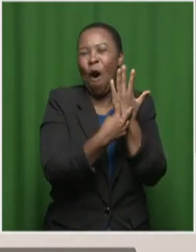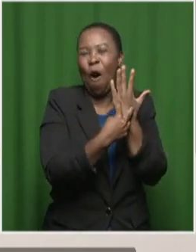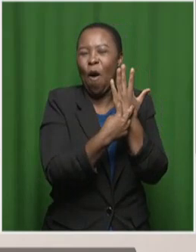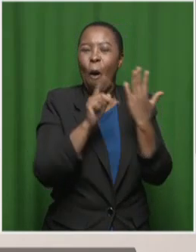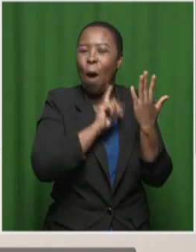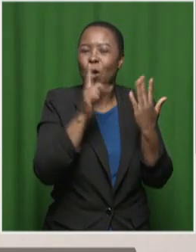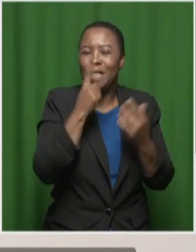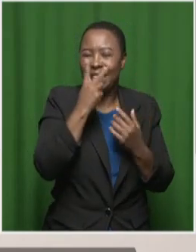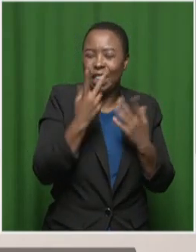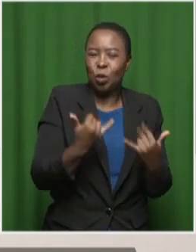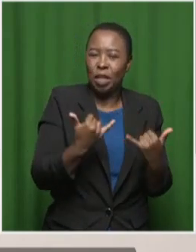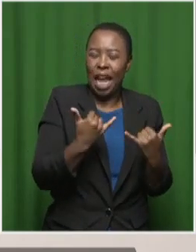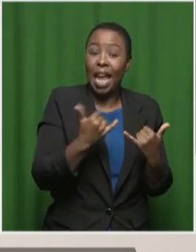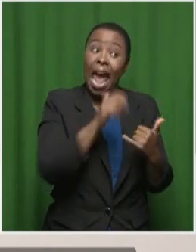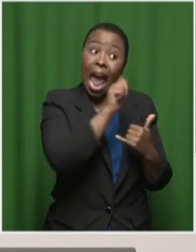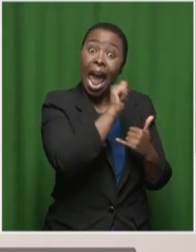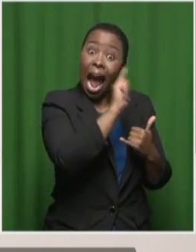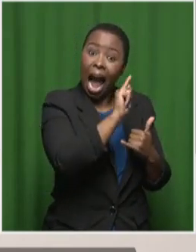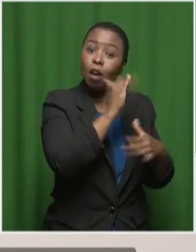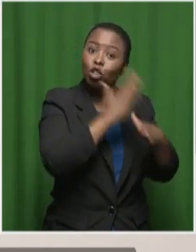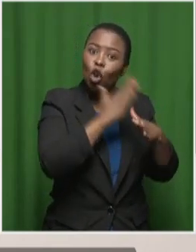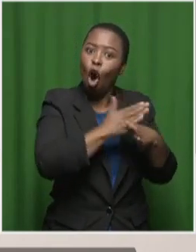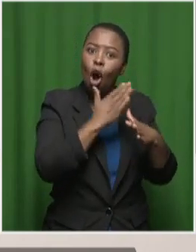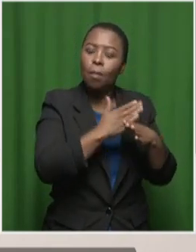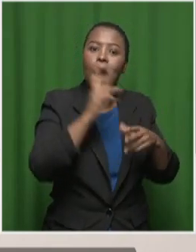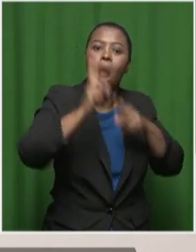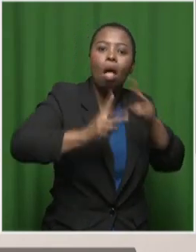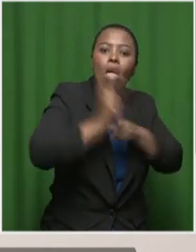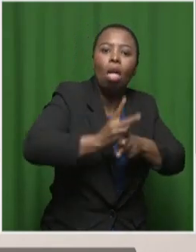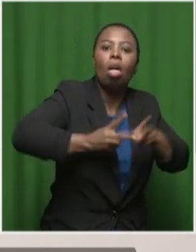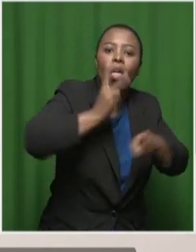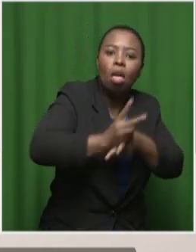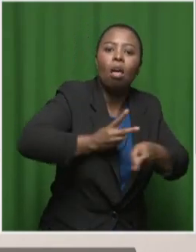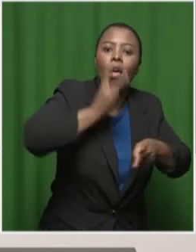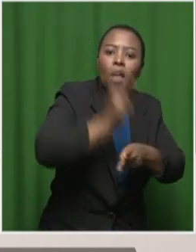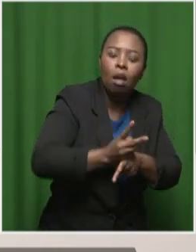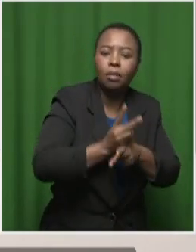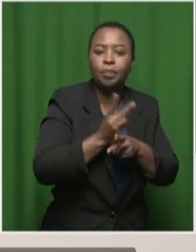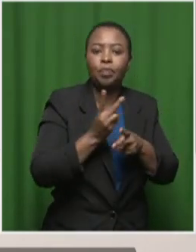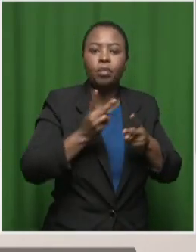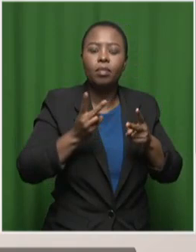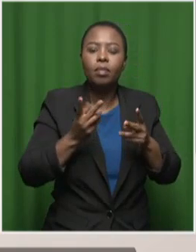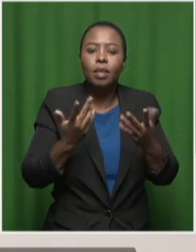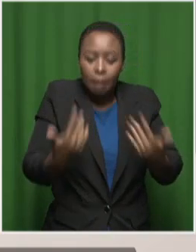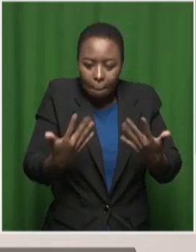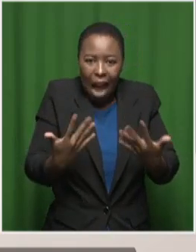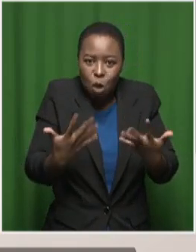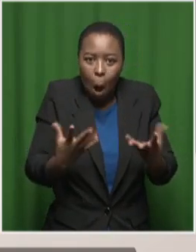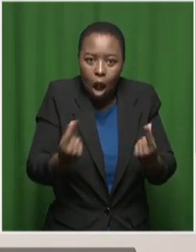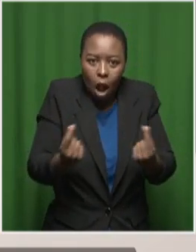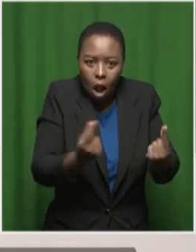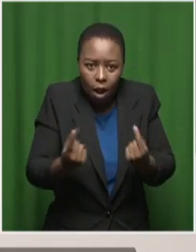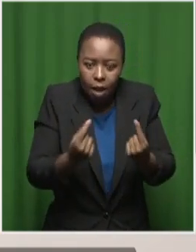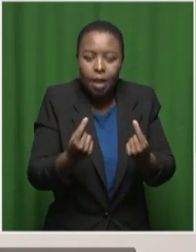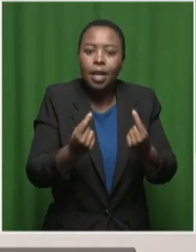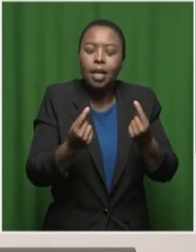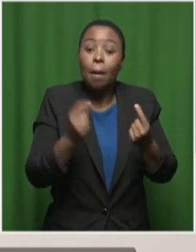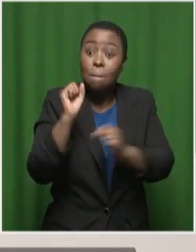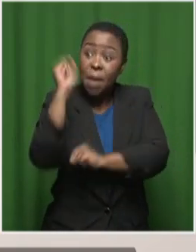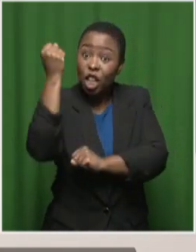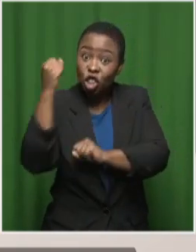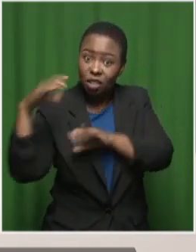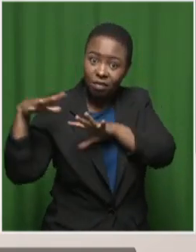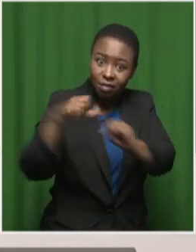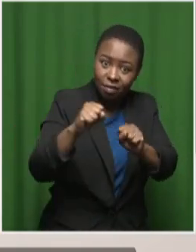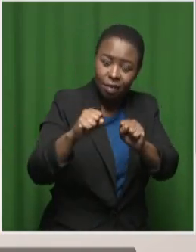today. AI will kill off a lot of the jobs that are repetitive, that are very manual and can be replaced by a machine.